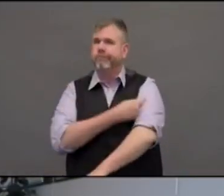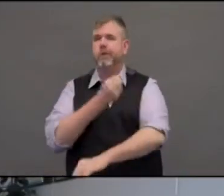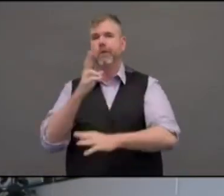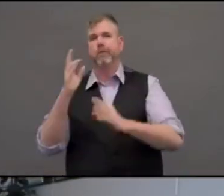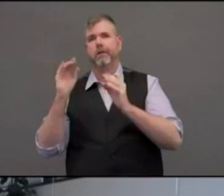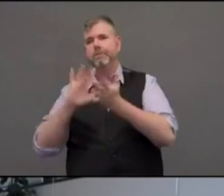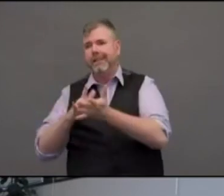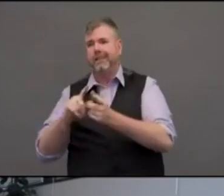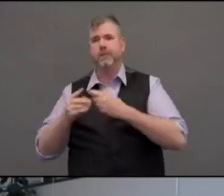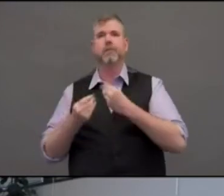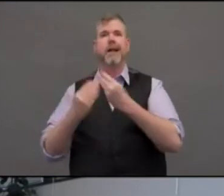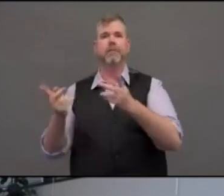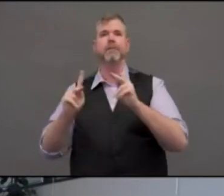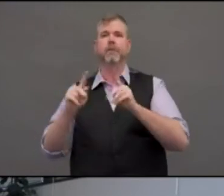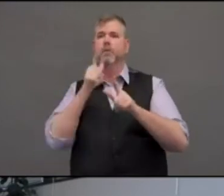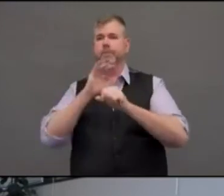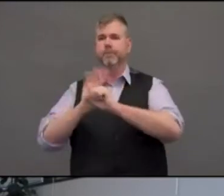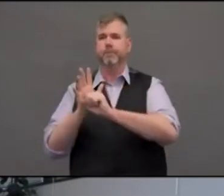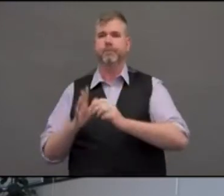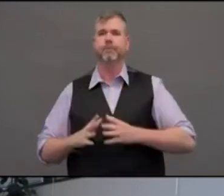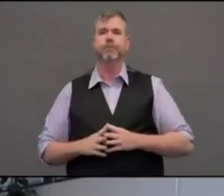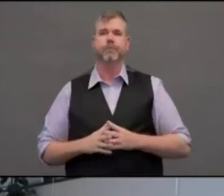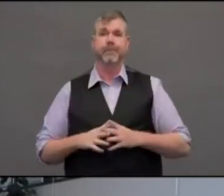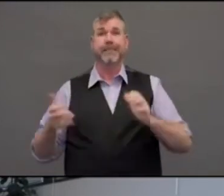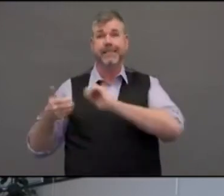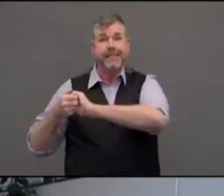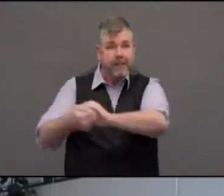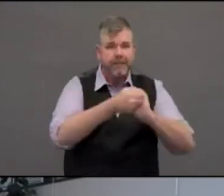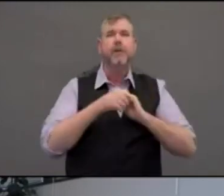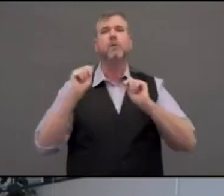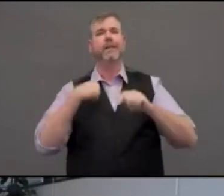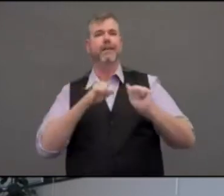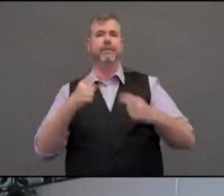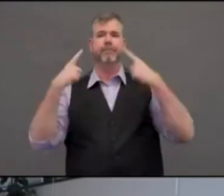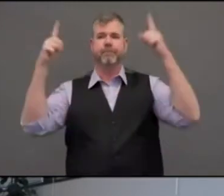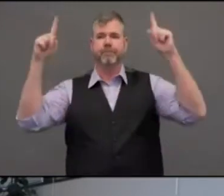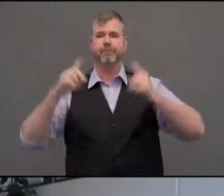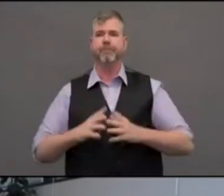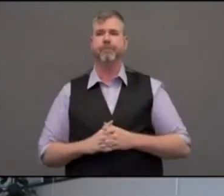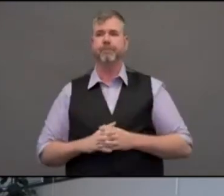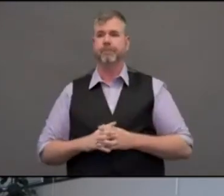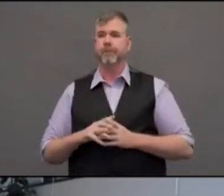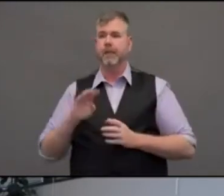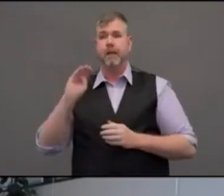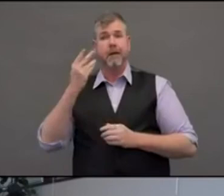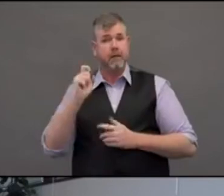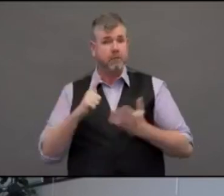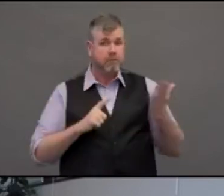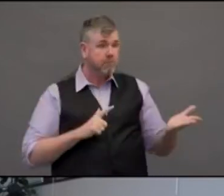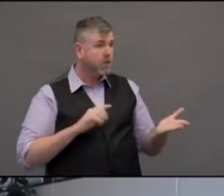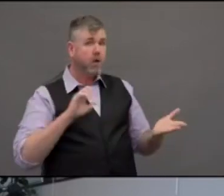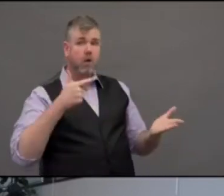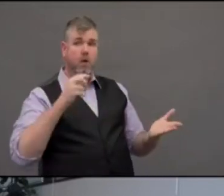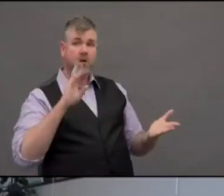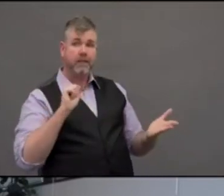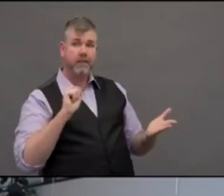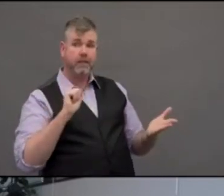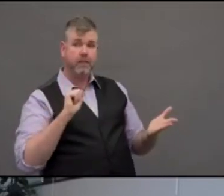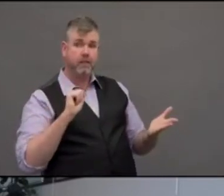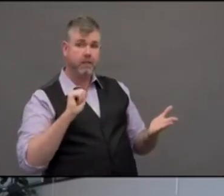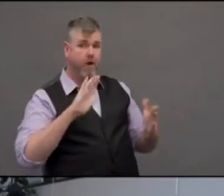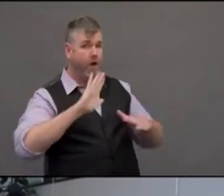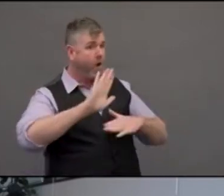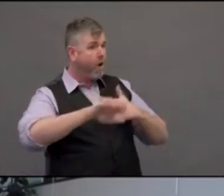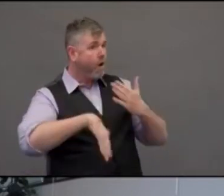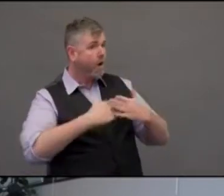watching at home on why these donations have been appreciated and are making a difference. Sure. So I want to urge the community to please